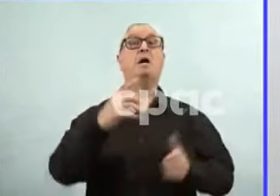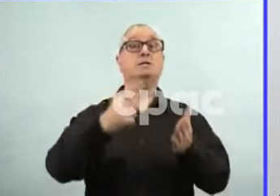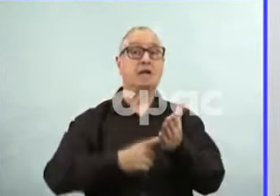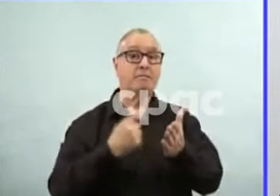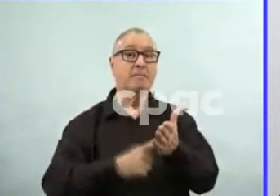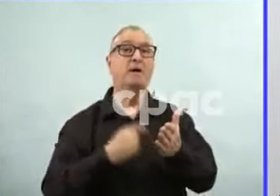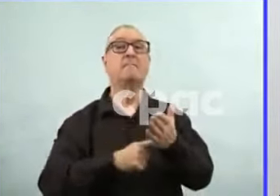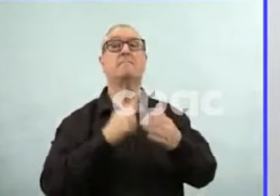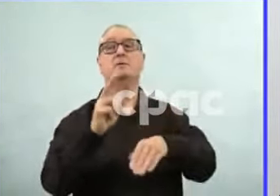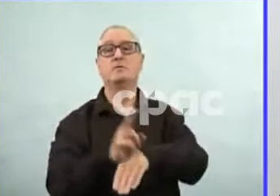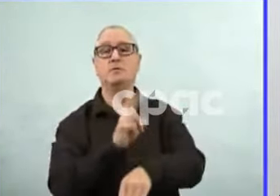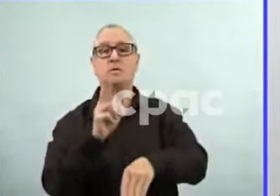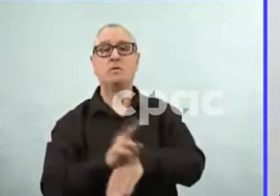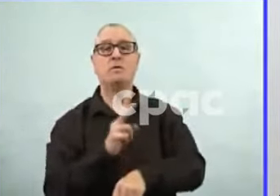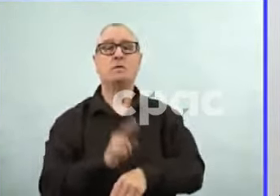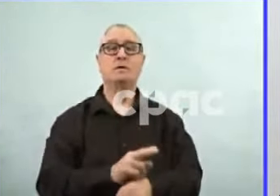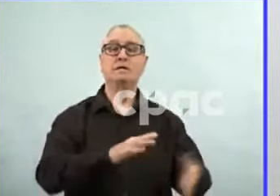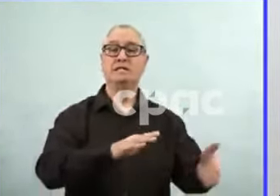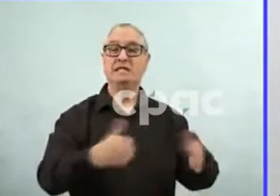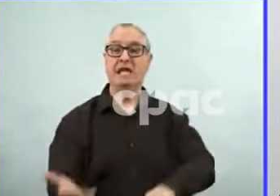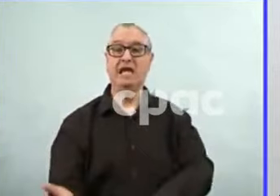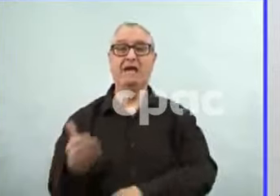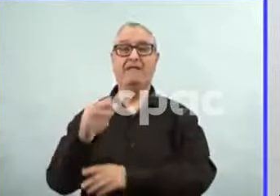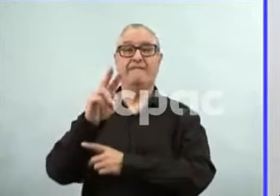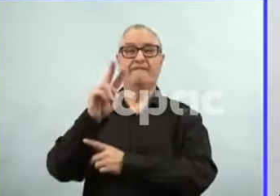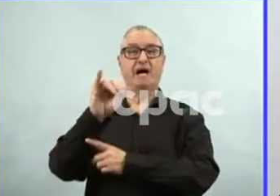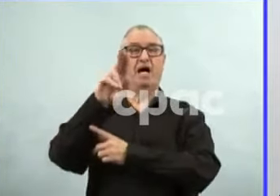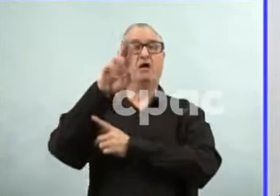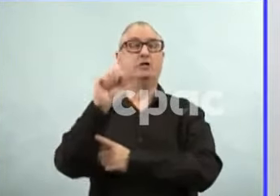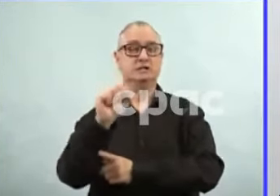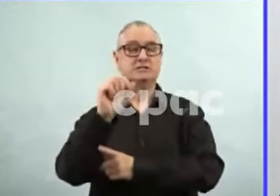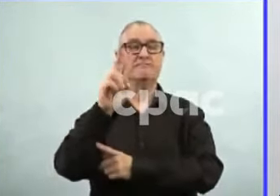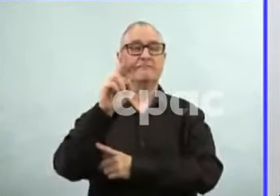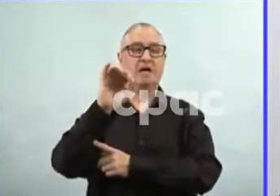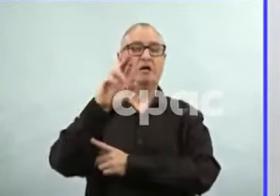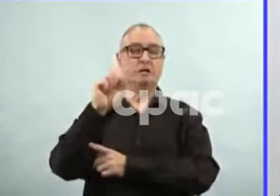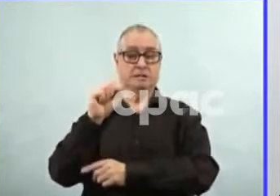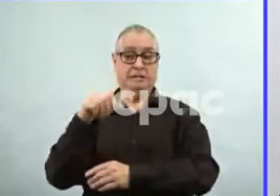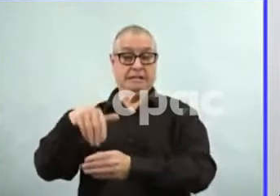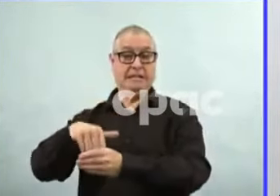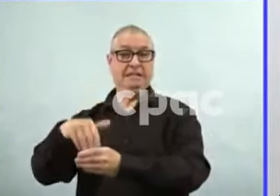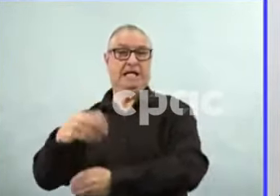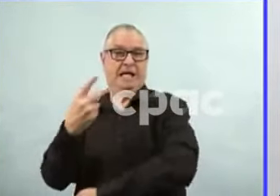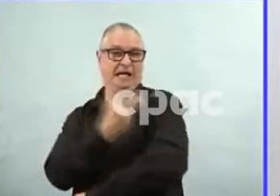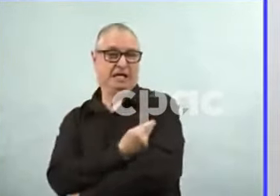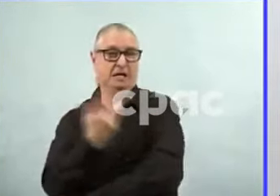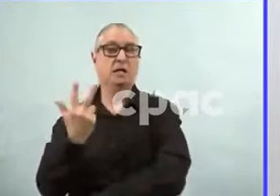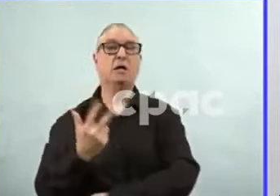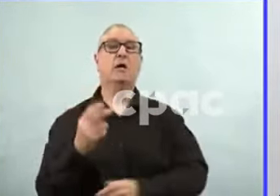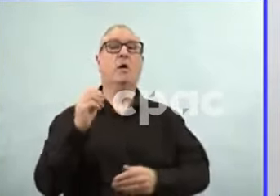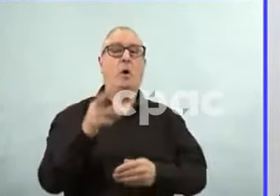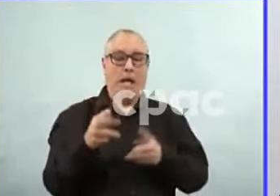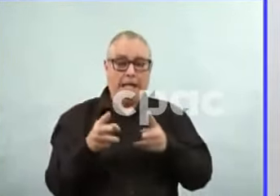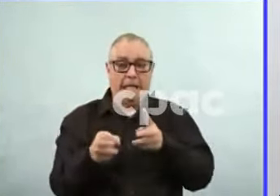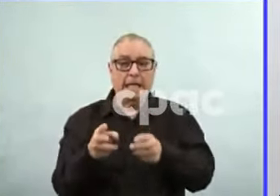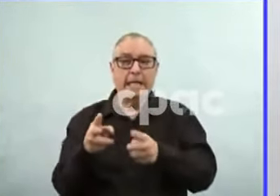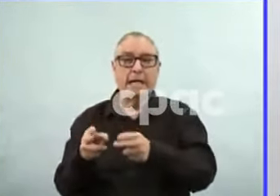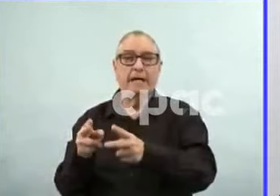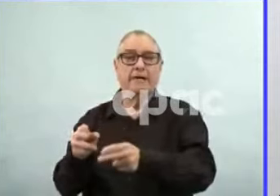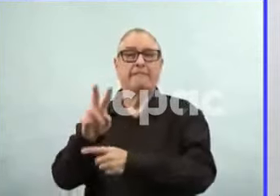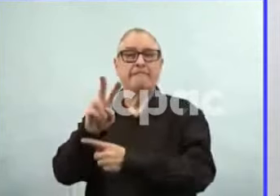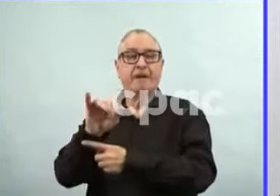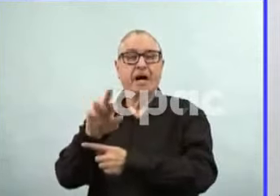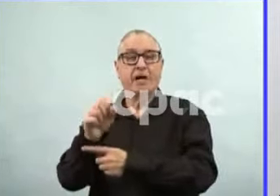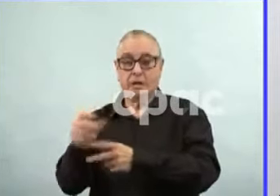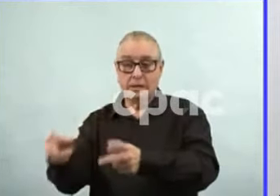or sometimes chopping up the virus into little pieces and only presenting part of it. So this may be something that's more familiar to